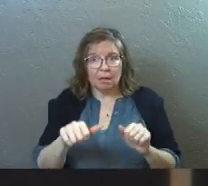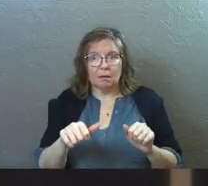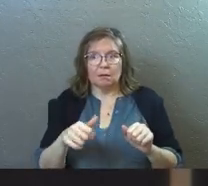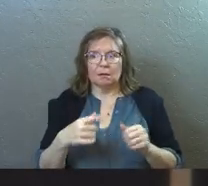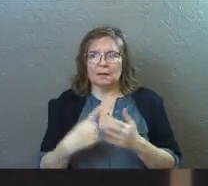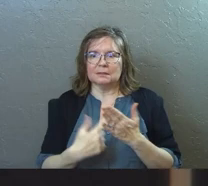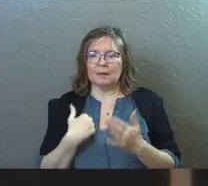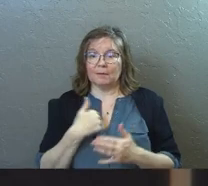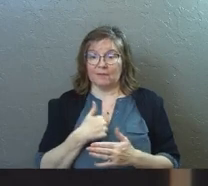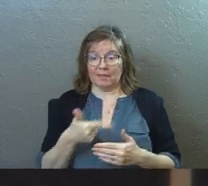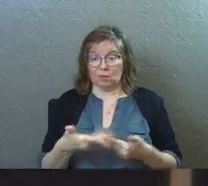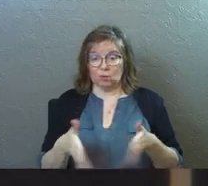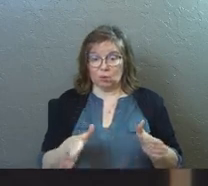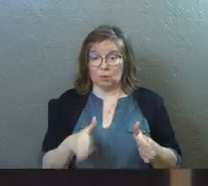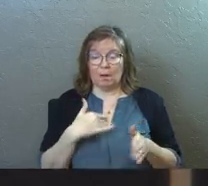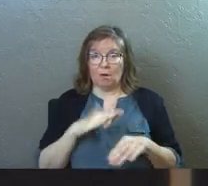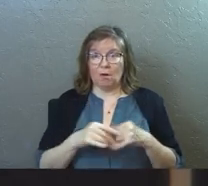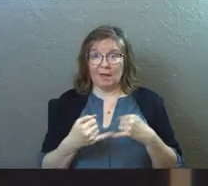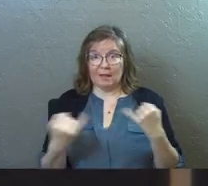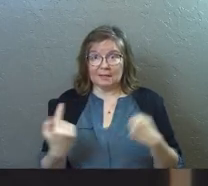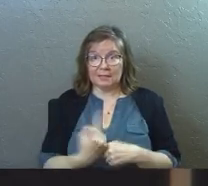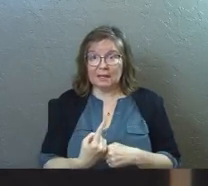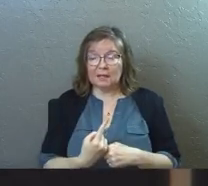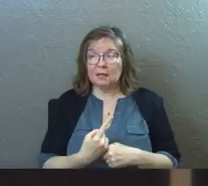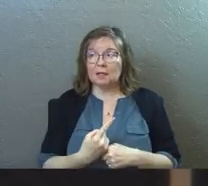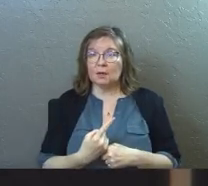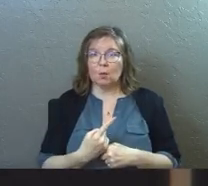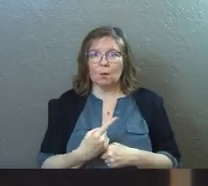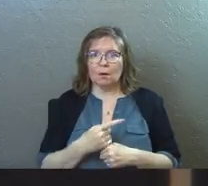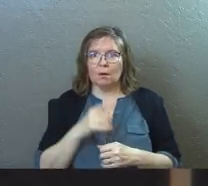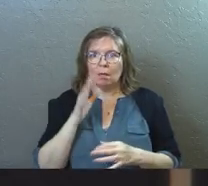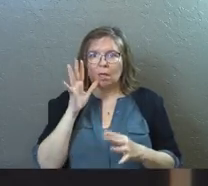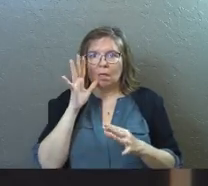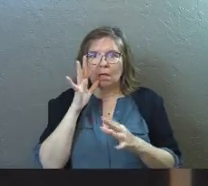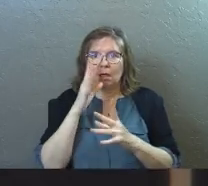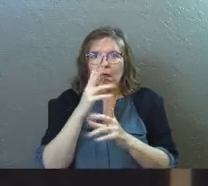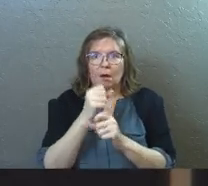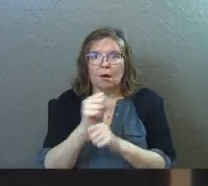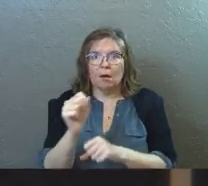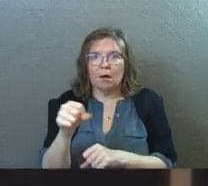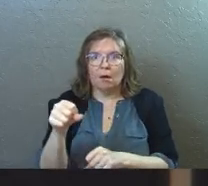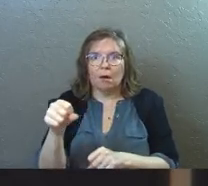And some of us in this room and online today, we're feasting on that stuff.